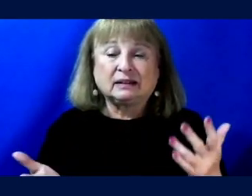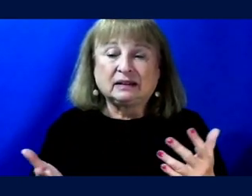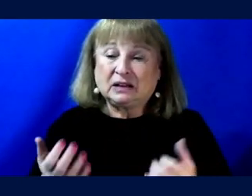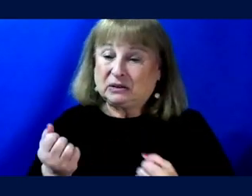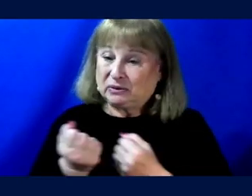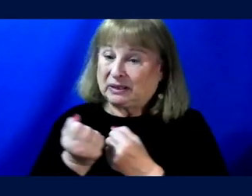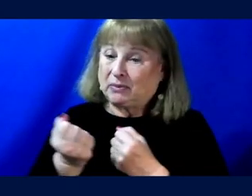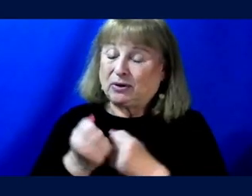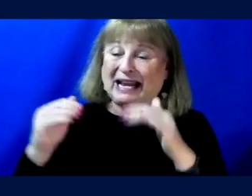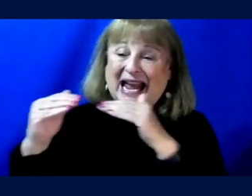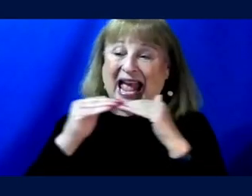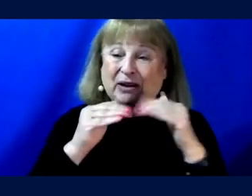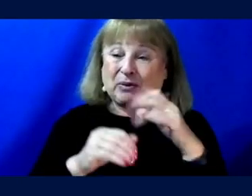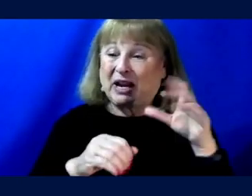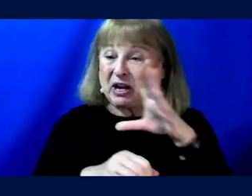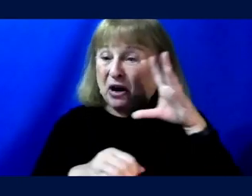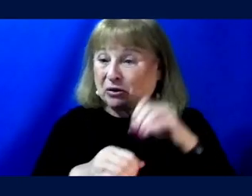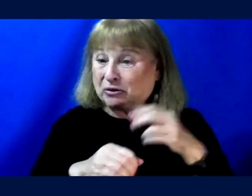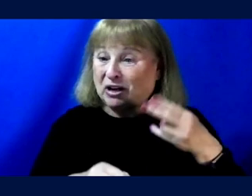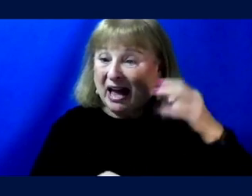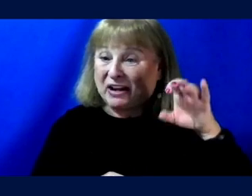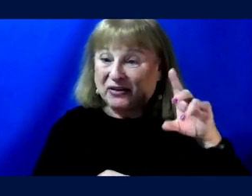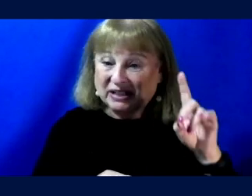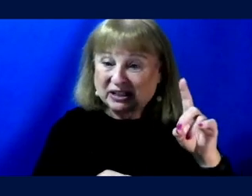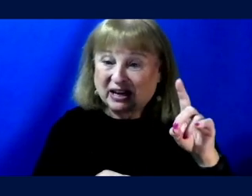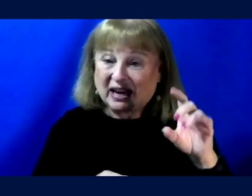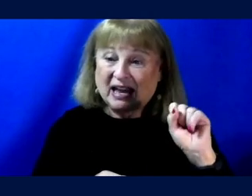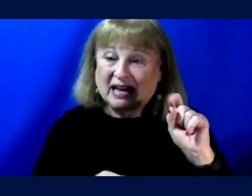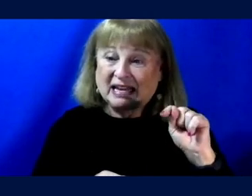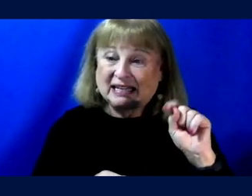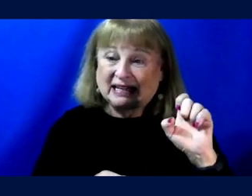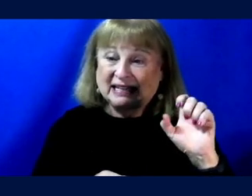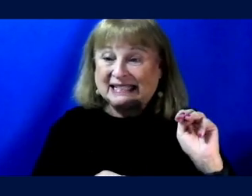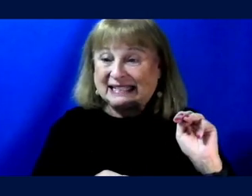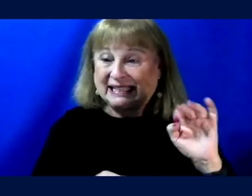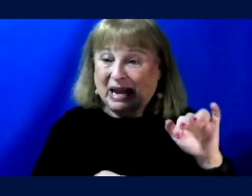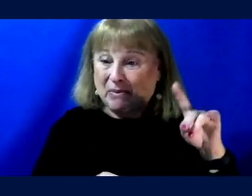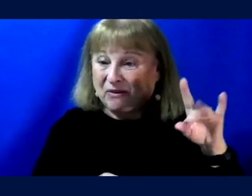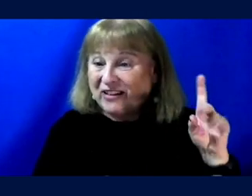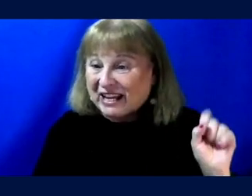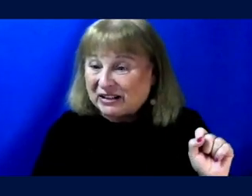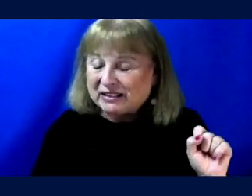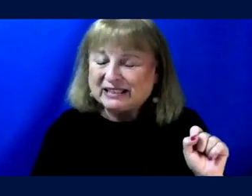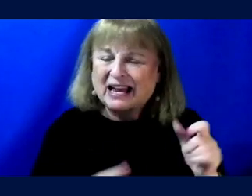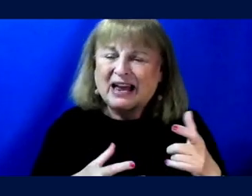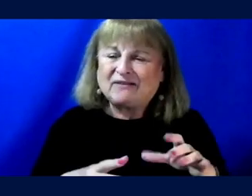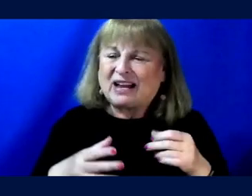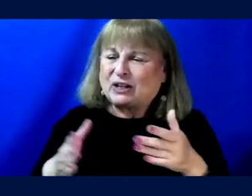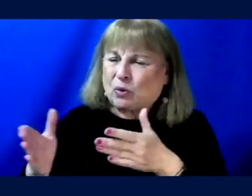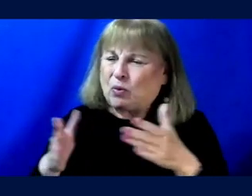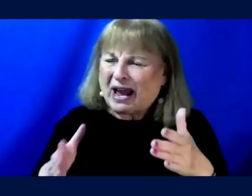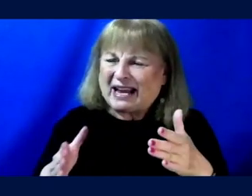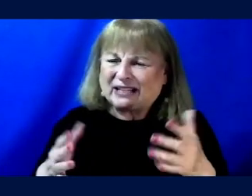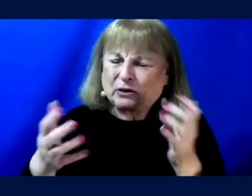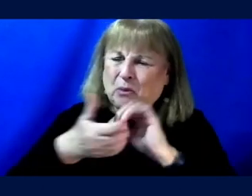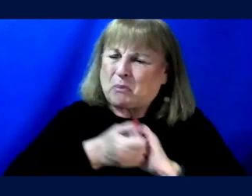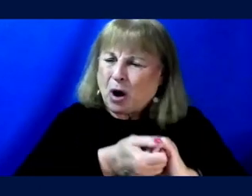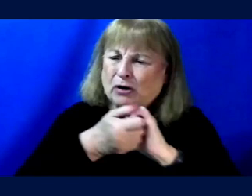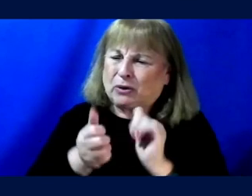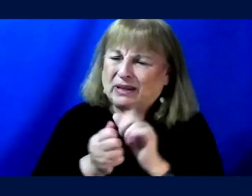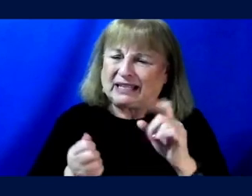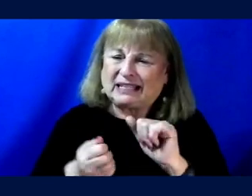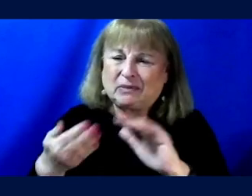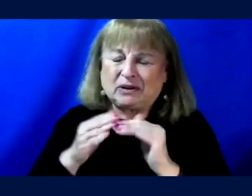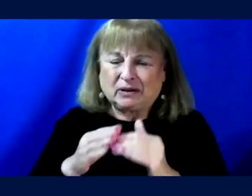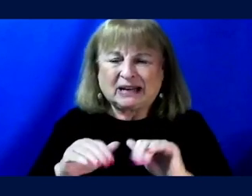supporting equity and inclusion in higher education and in STEM fields, but also finding strategies to partner with the disability community and the work